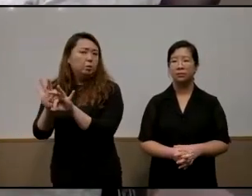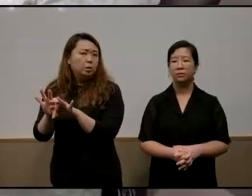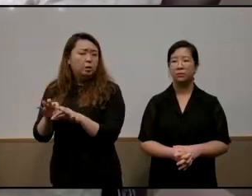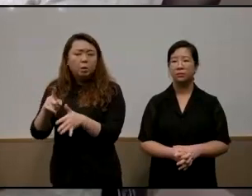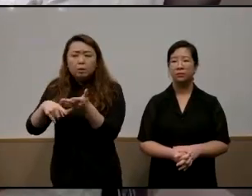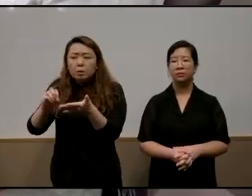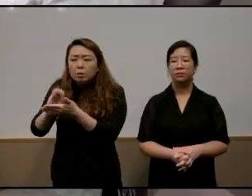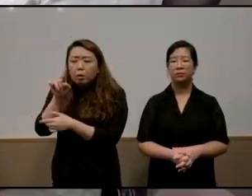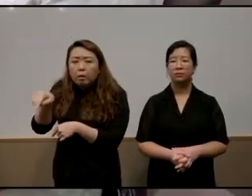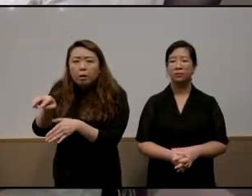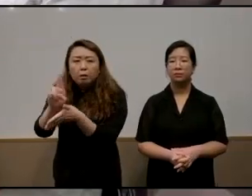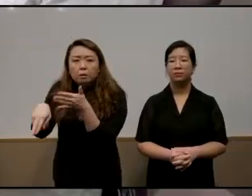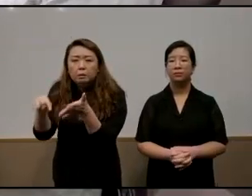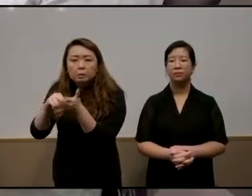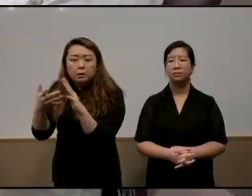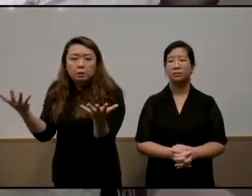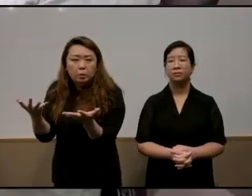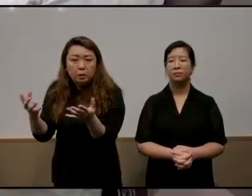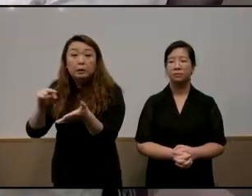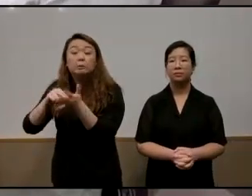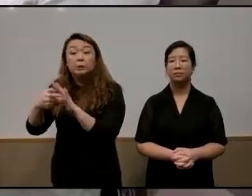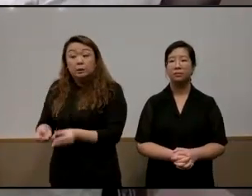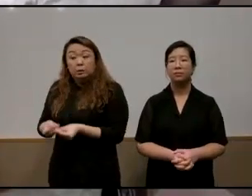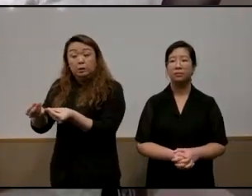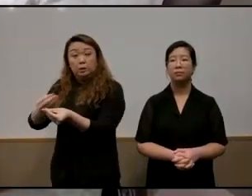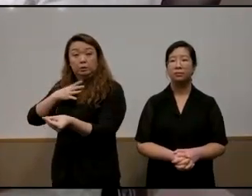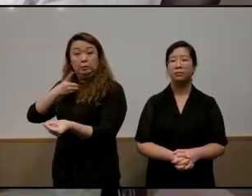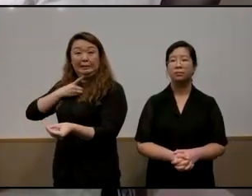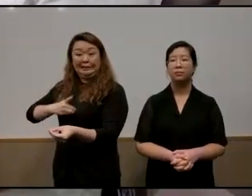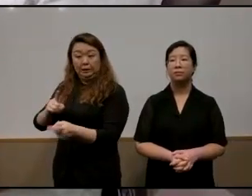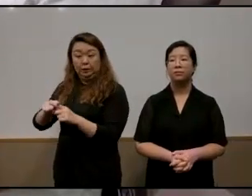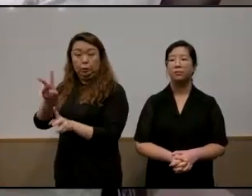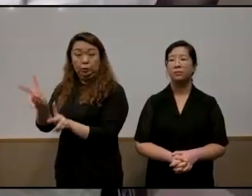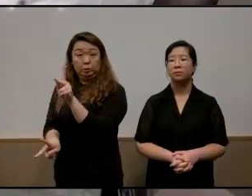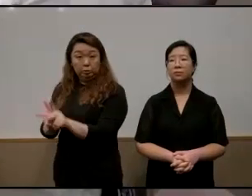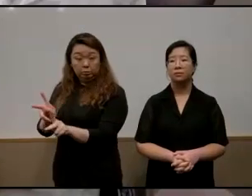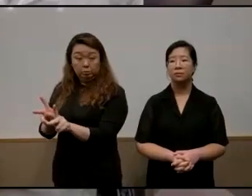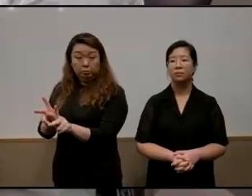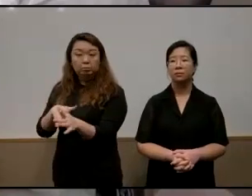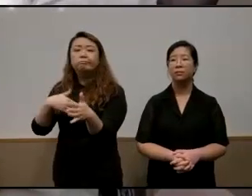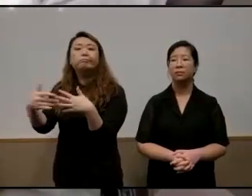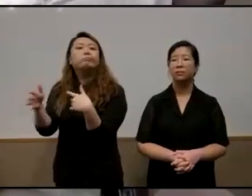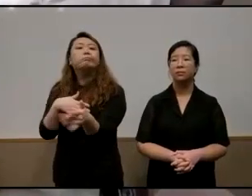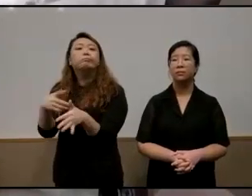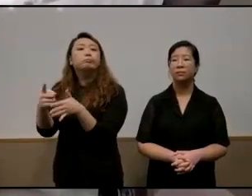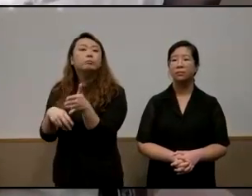dignify outcomes we need to give dignity to people regardless of the outcome